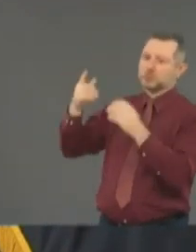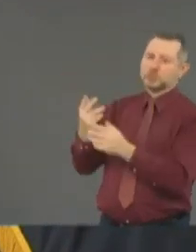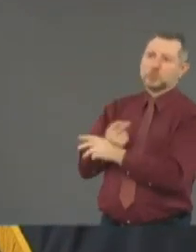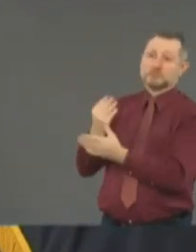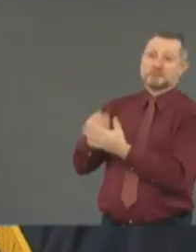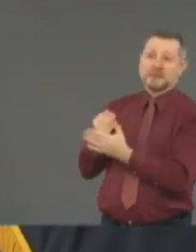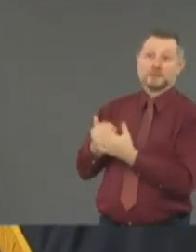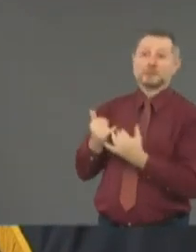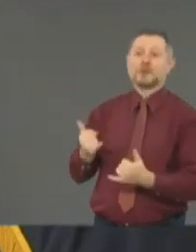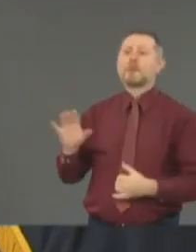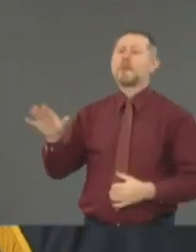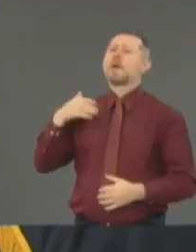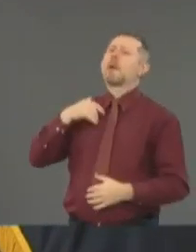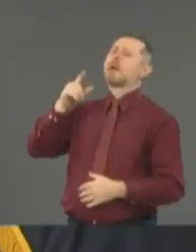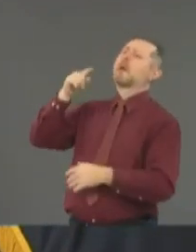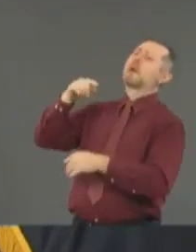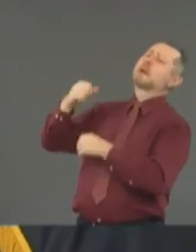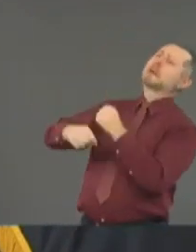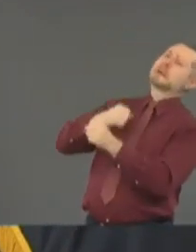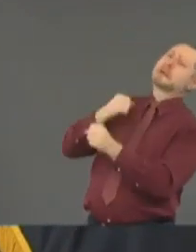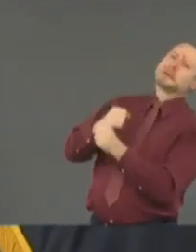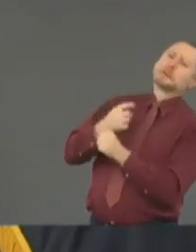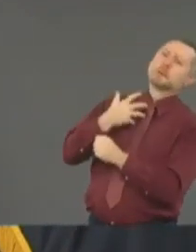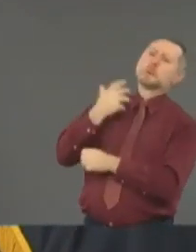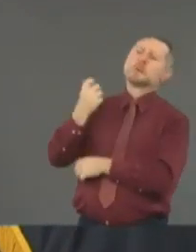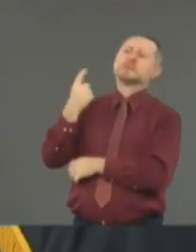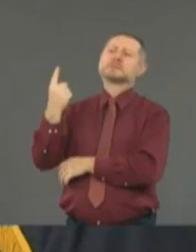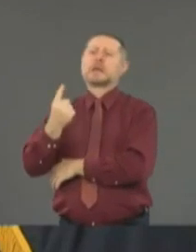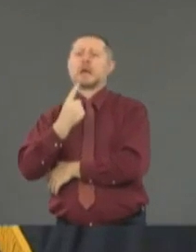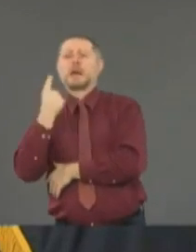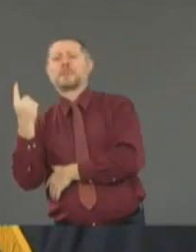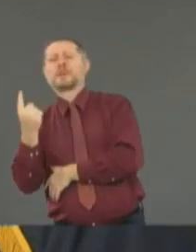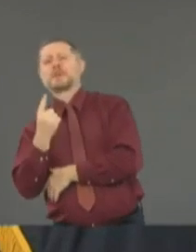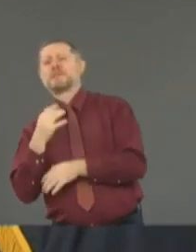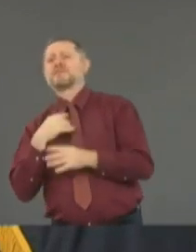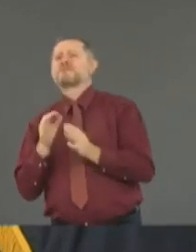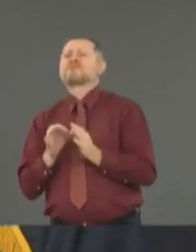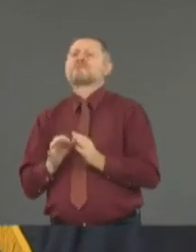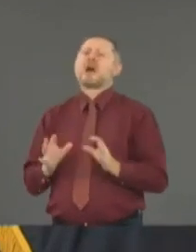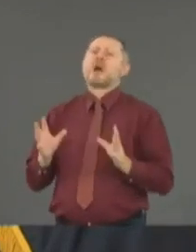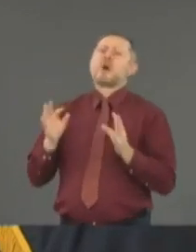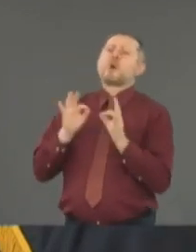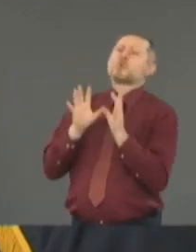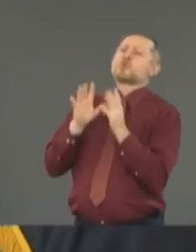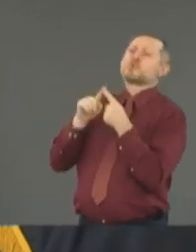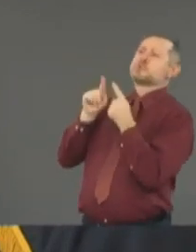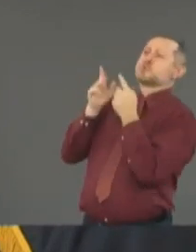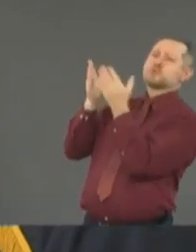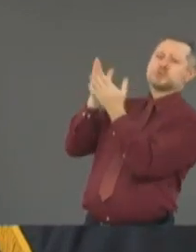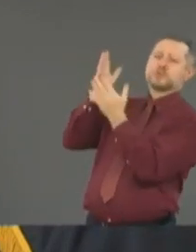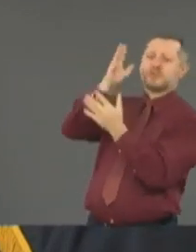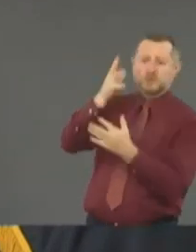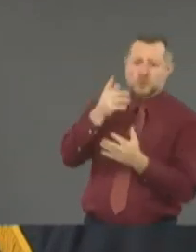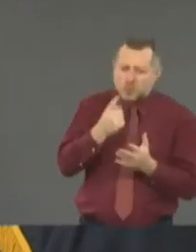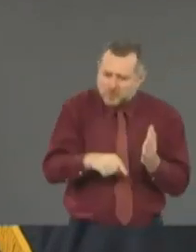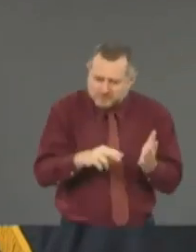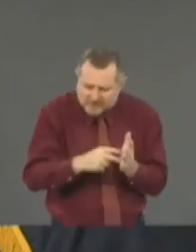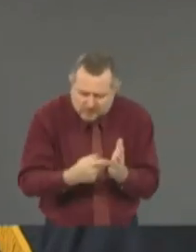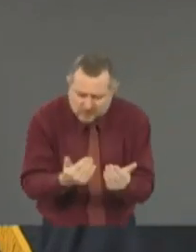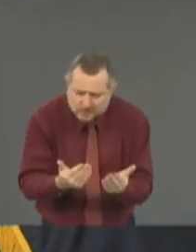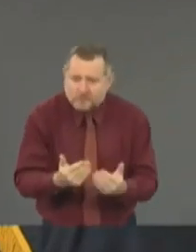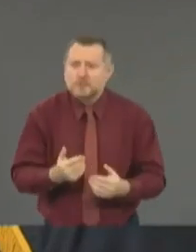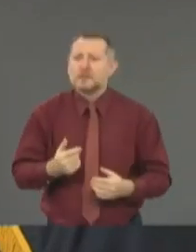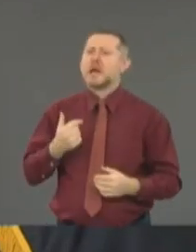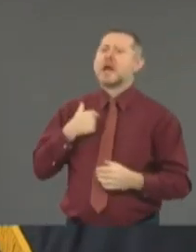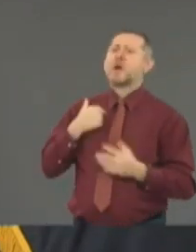I want something that means something to you. I said, what does that mean? She said, well, I want